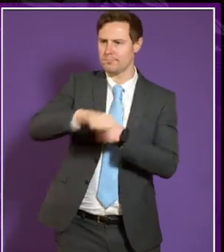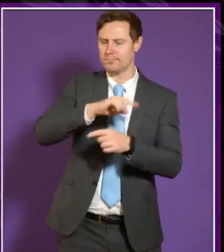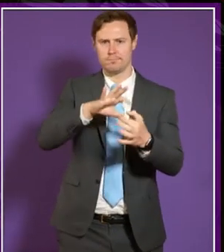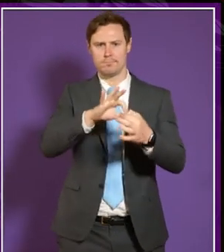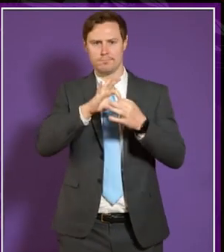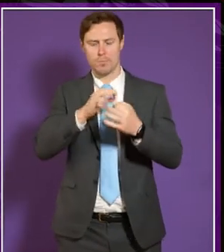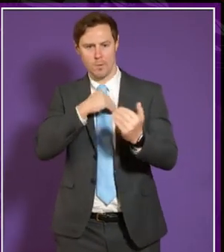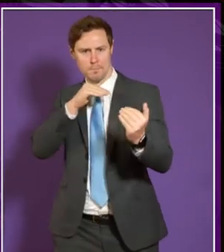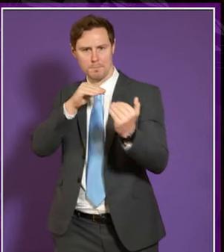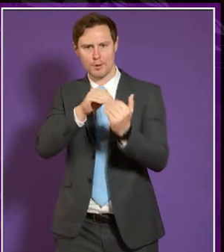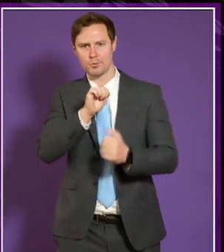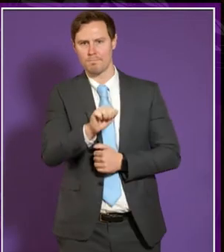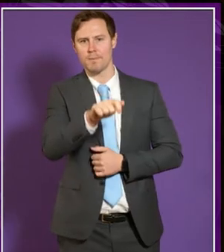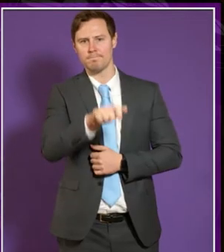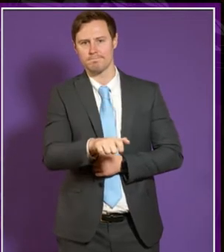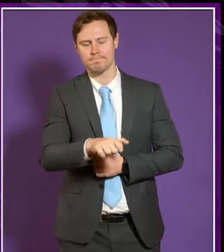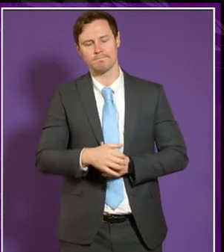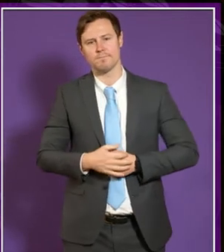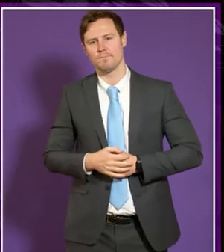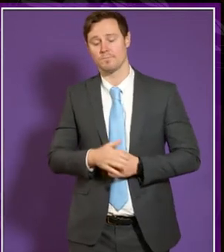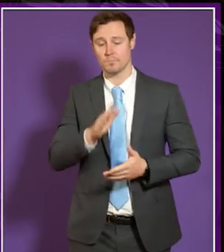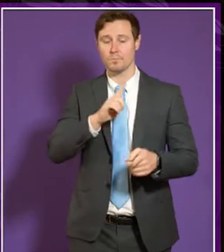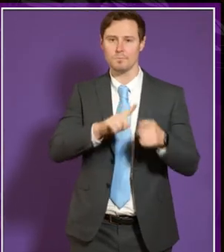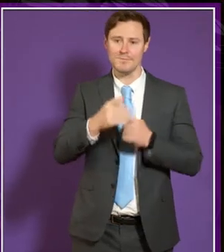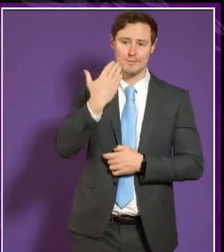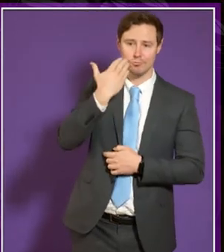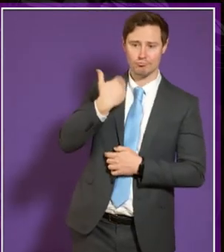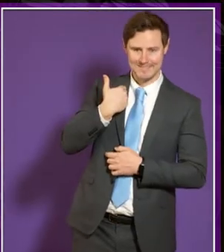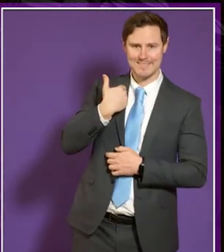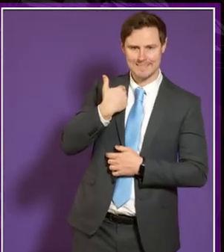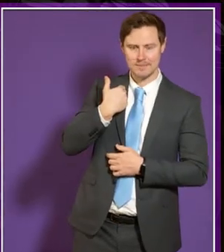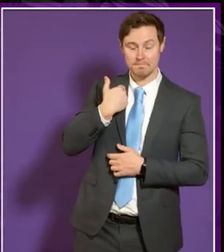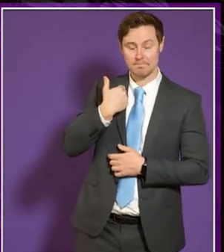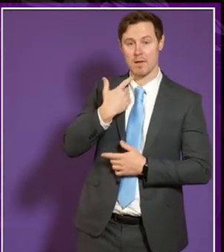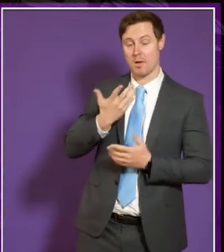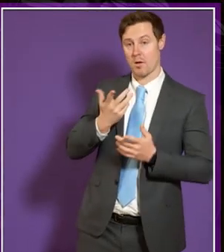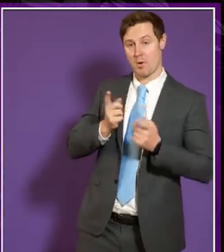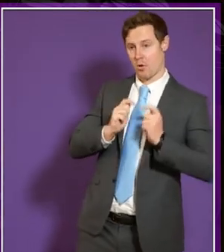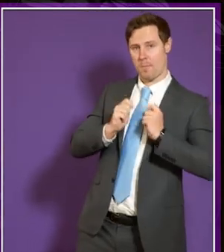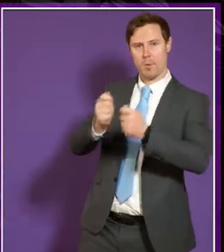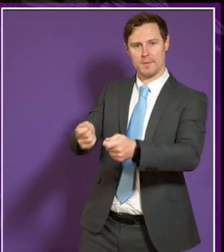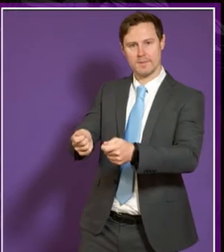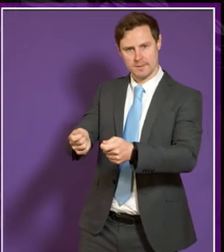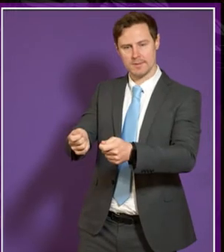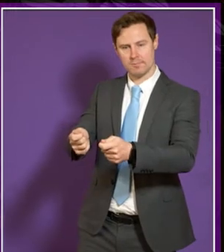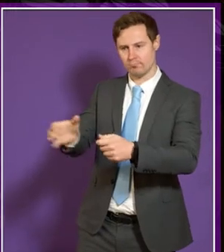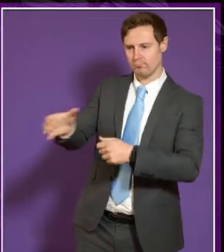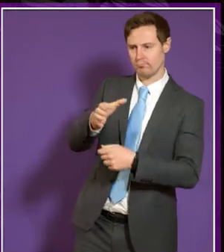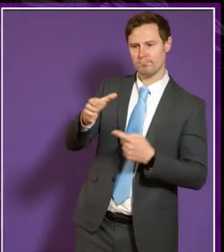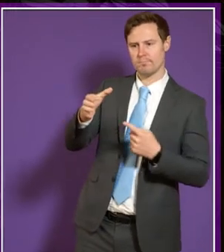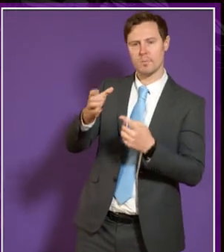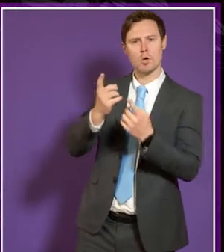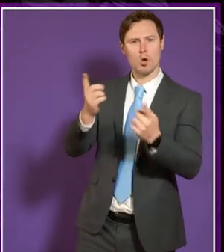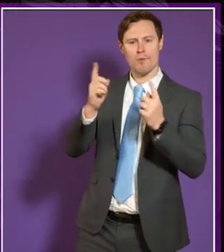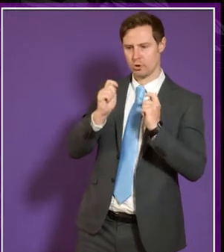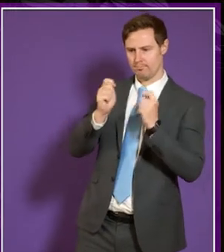that the students' needs are met. The most recent appointment that I'm aware of is the university has